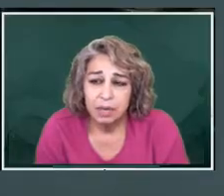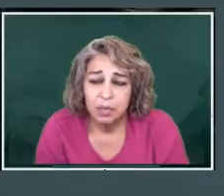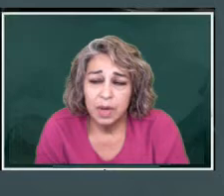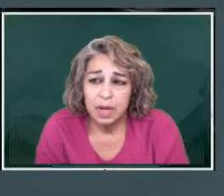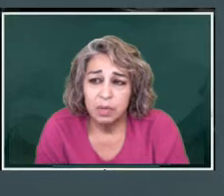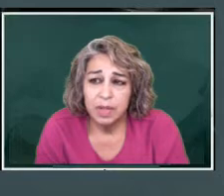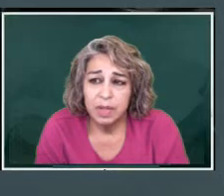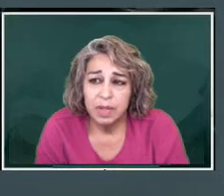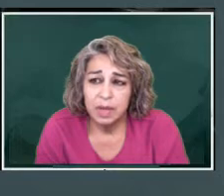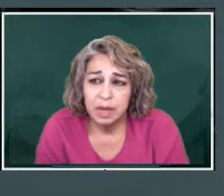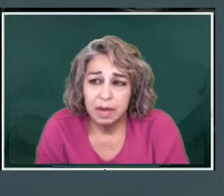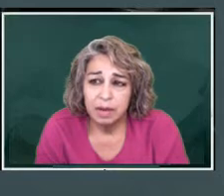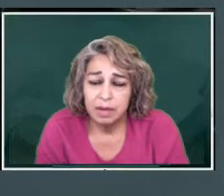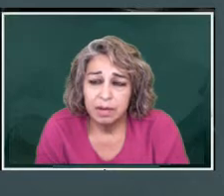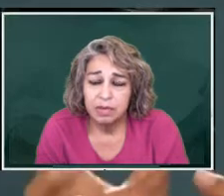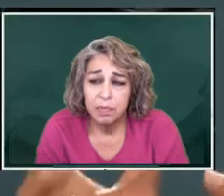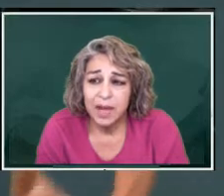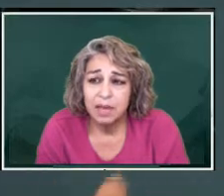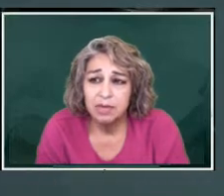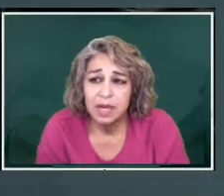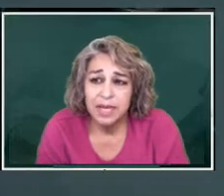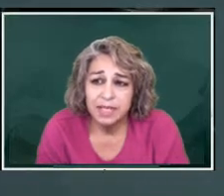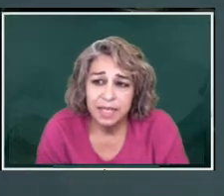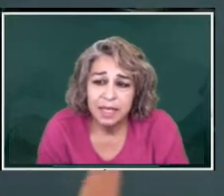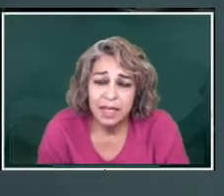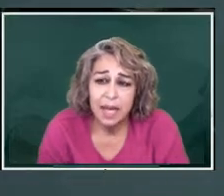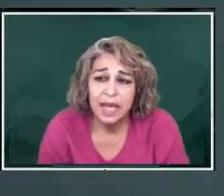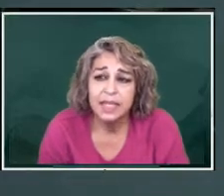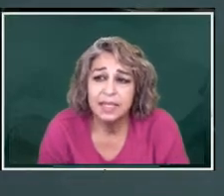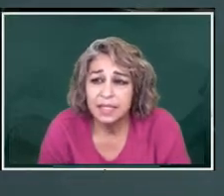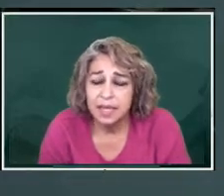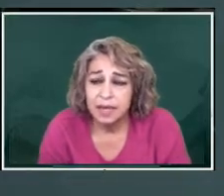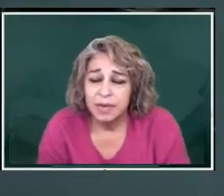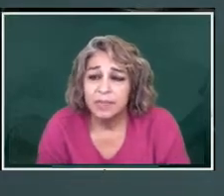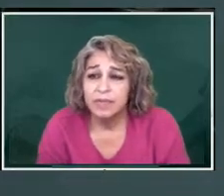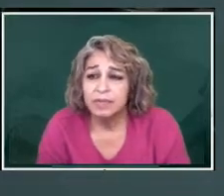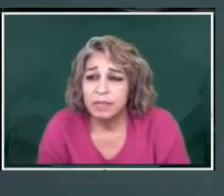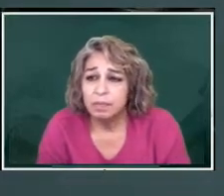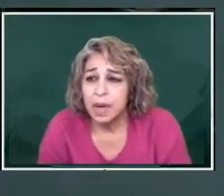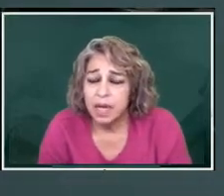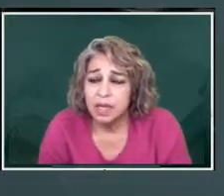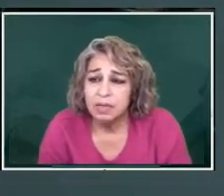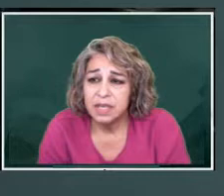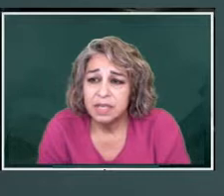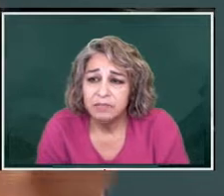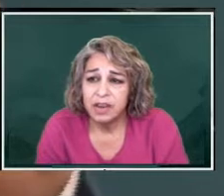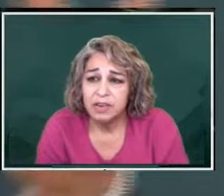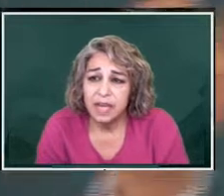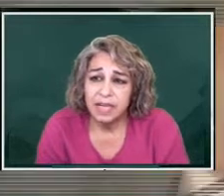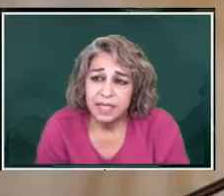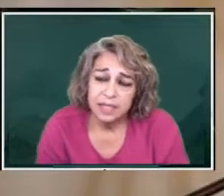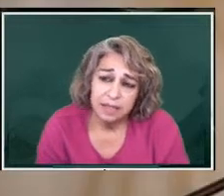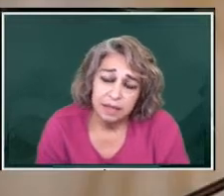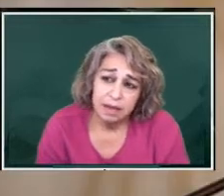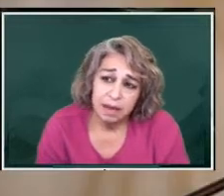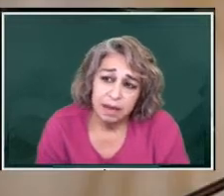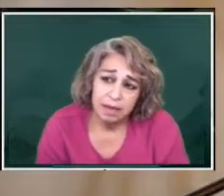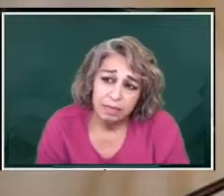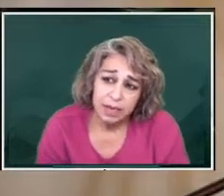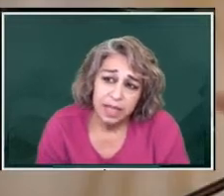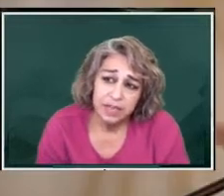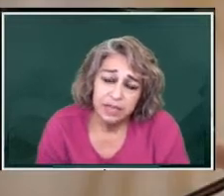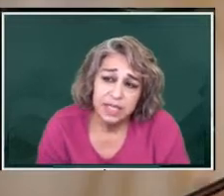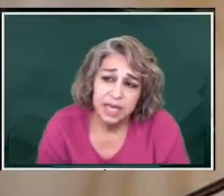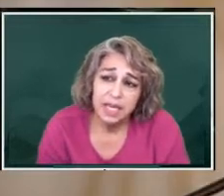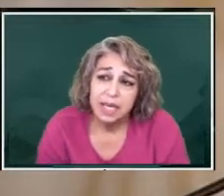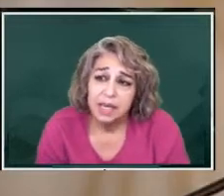the, by utilizing the lines, these federal lines of